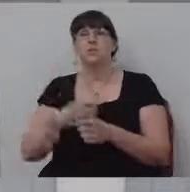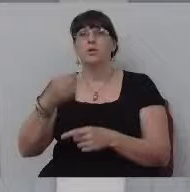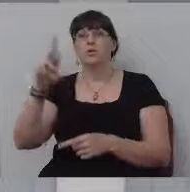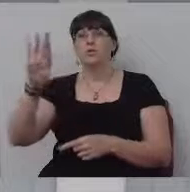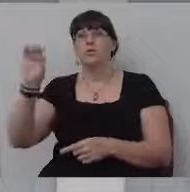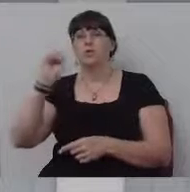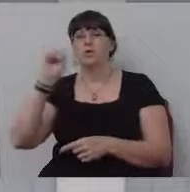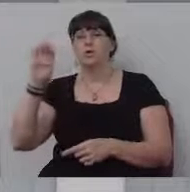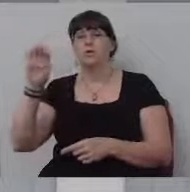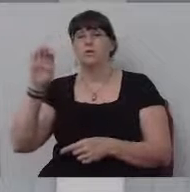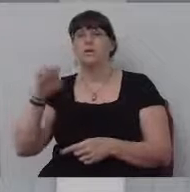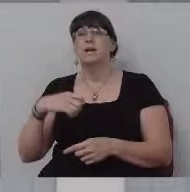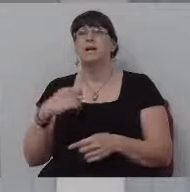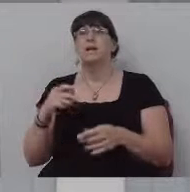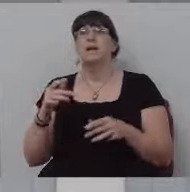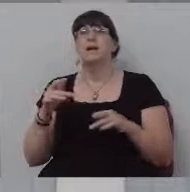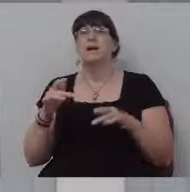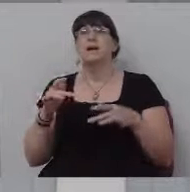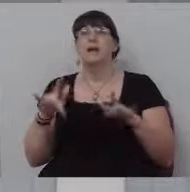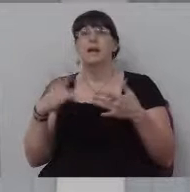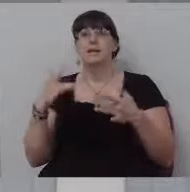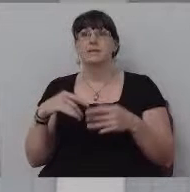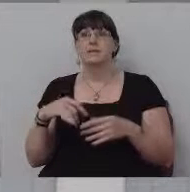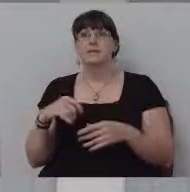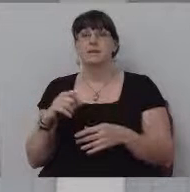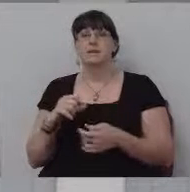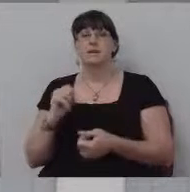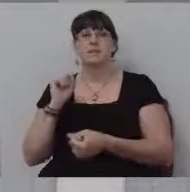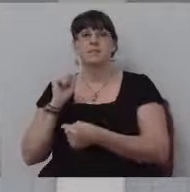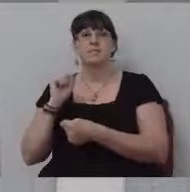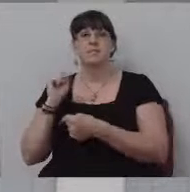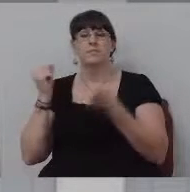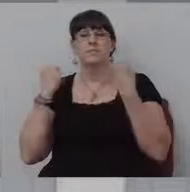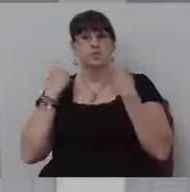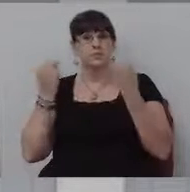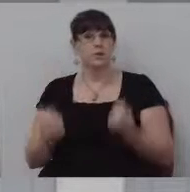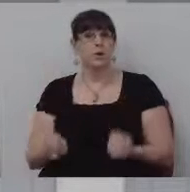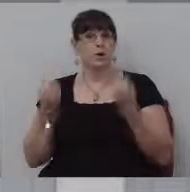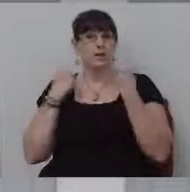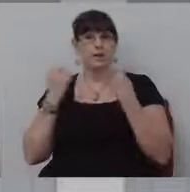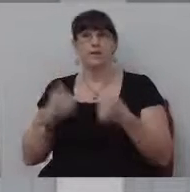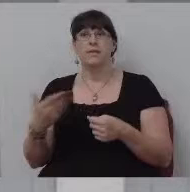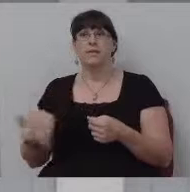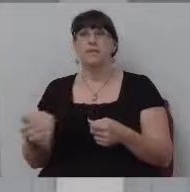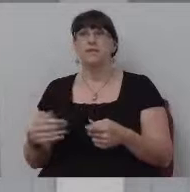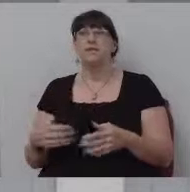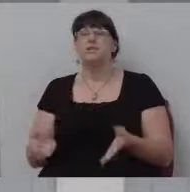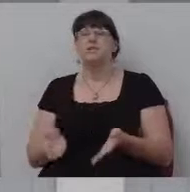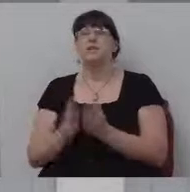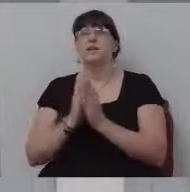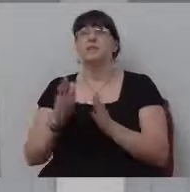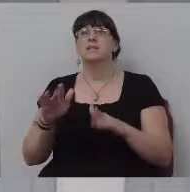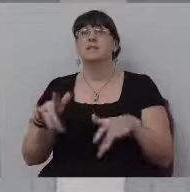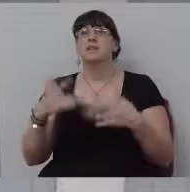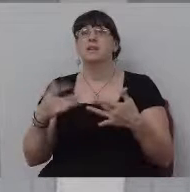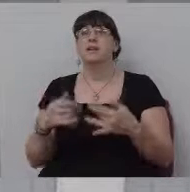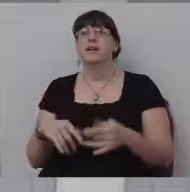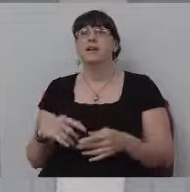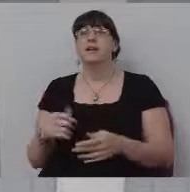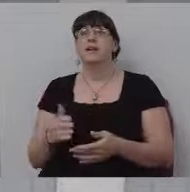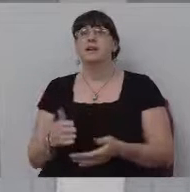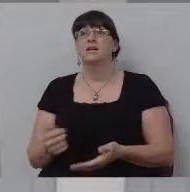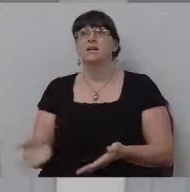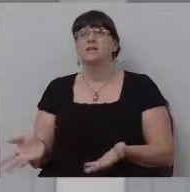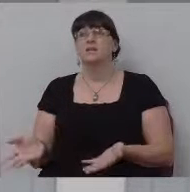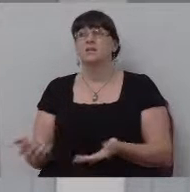things. So he said, well, we asked me if I'd be willing to, uh, to host, uh, brother Rose to the, you know, play racquetball. And so I,